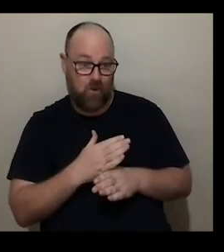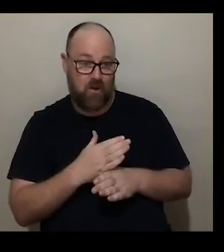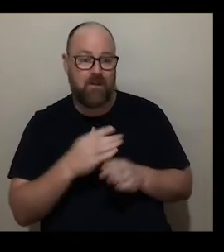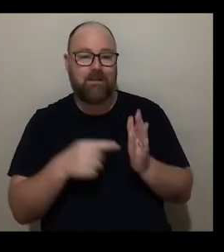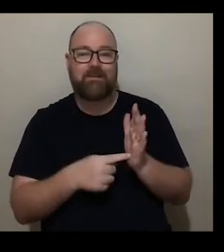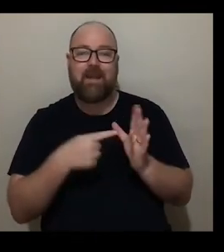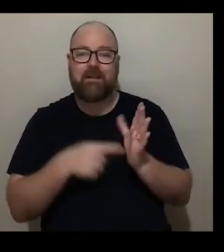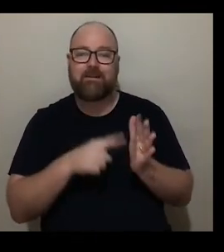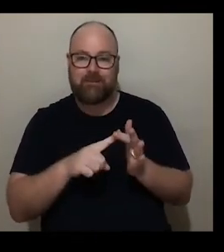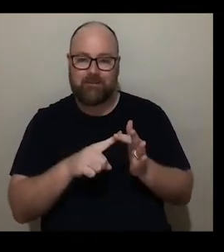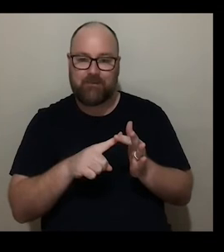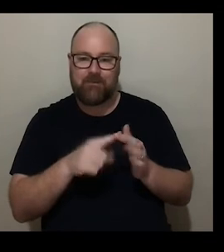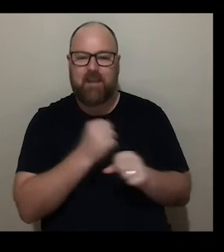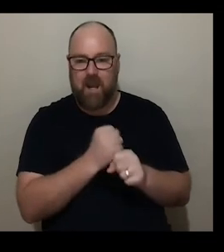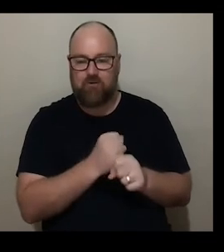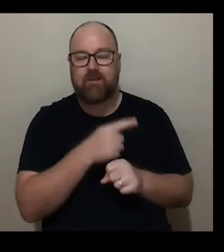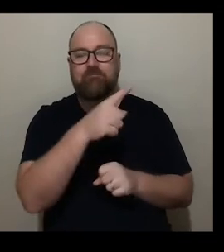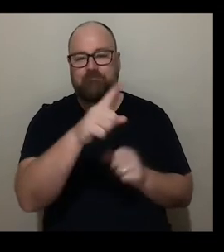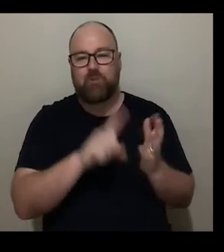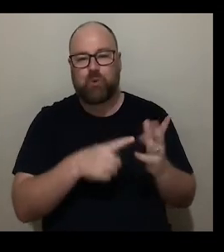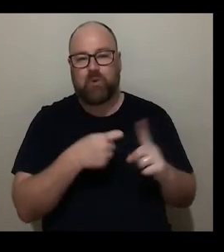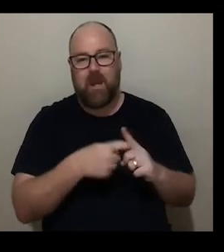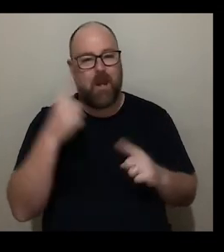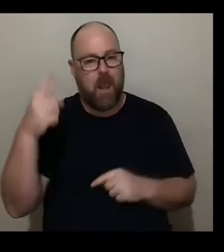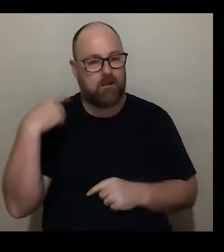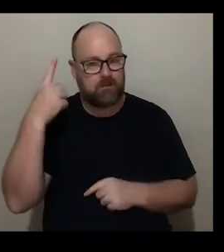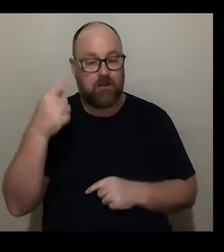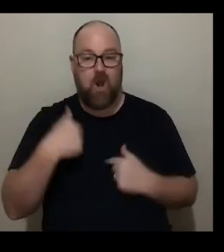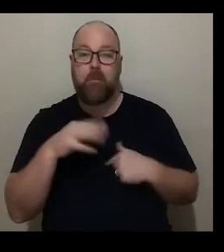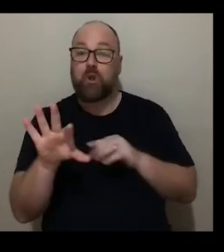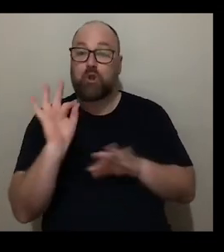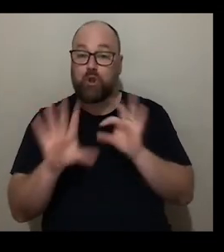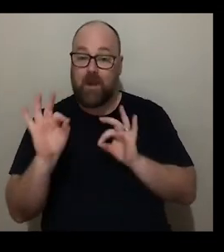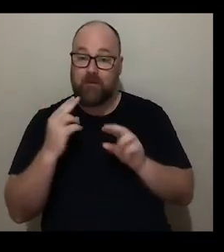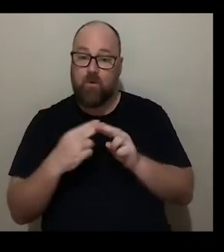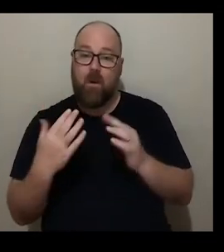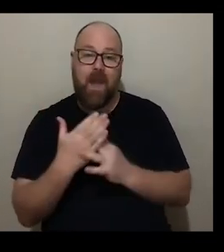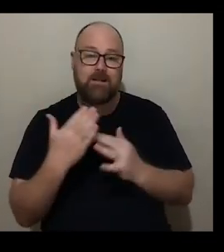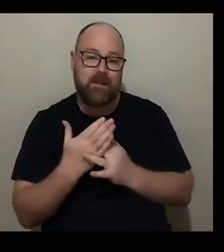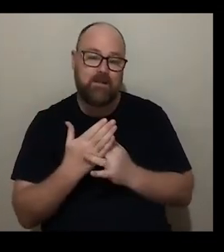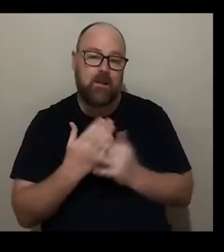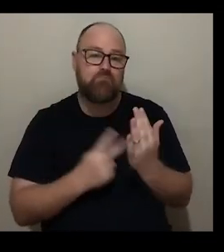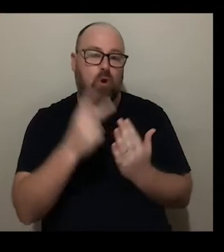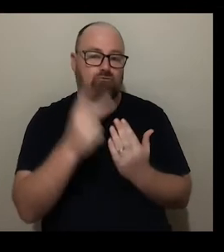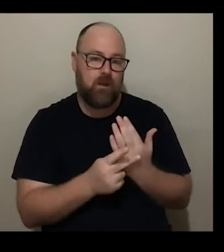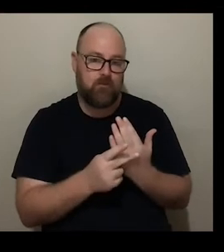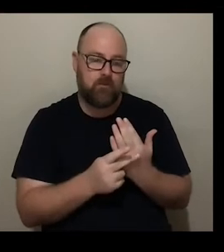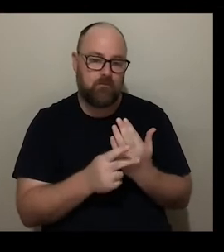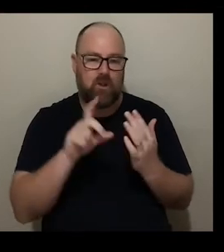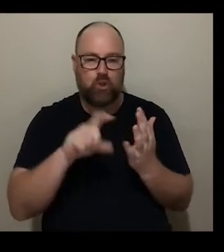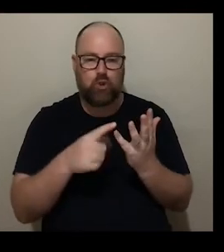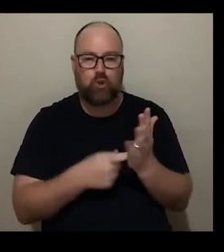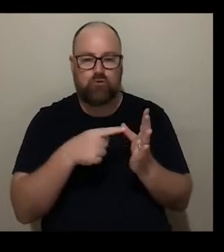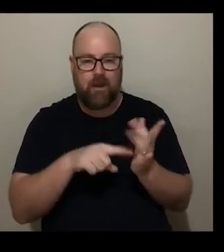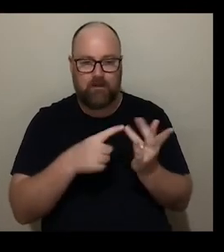tate galleries in london united kingdom where my role there is curator of access programs it's a part-time